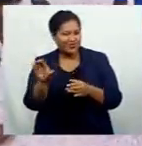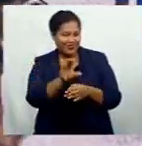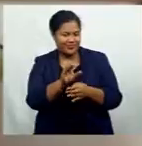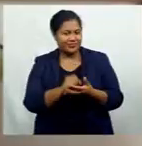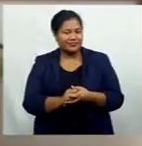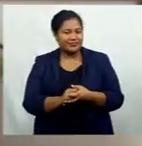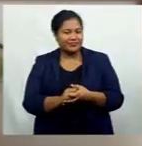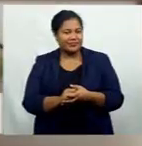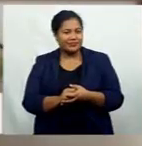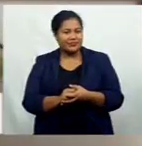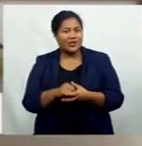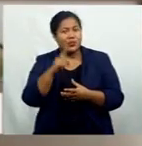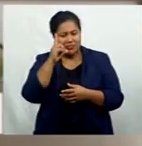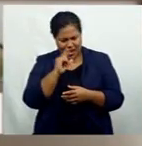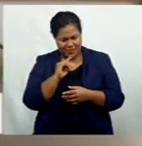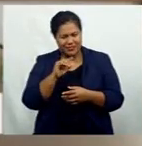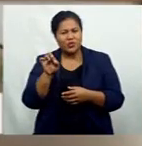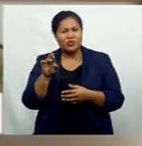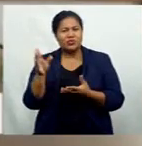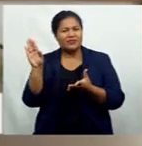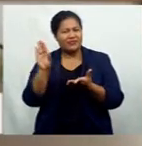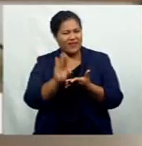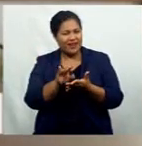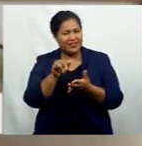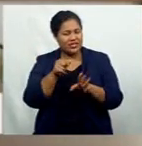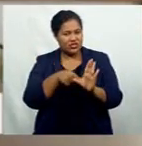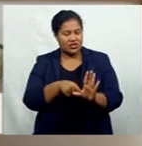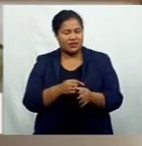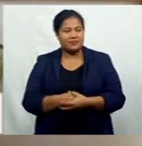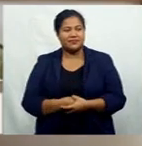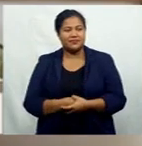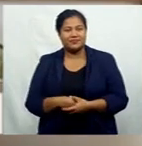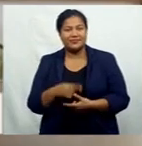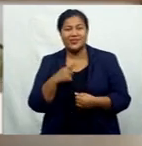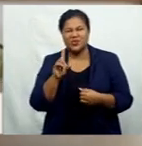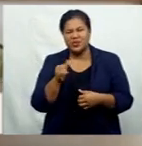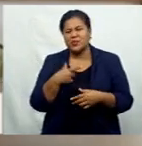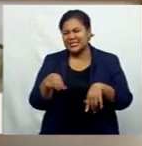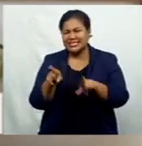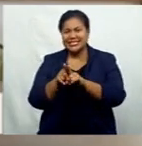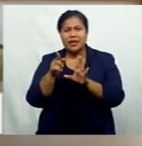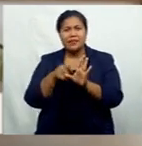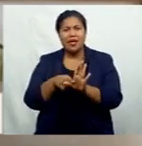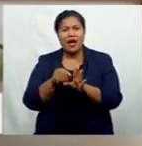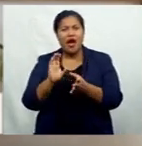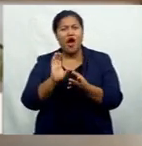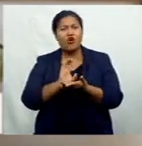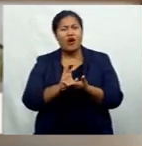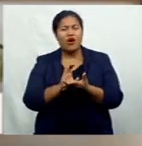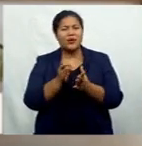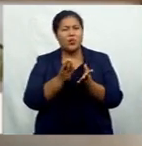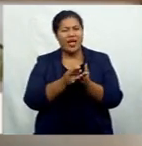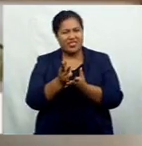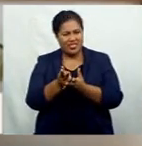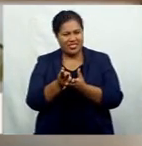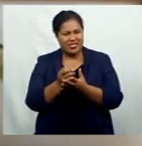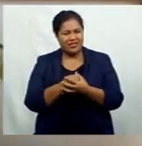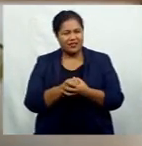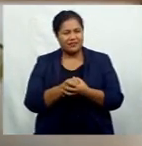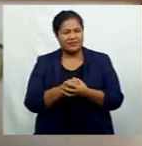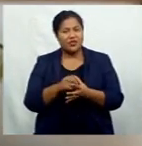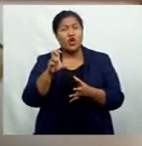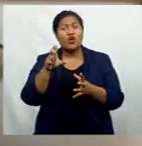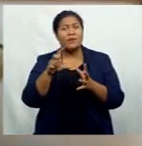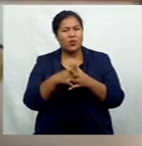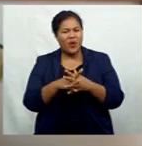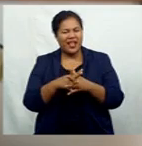funding for it this year. We did because it's also the same year as the Commonwealth Games. So we